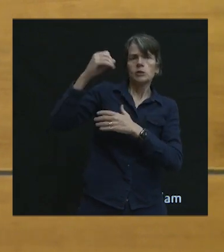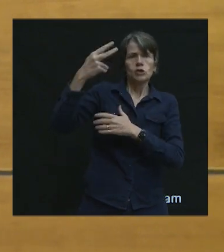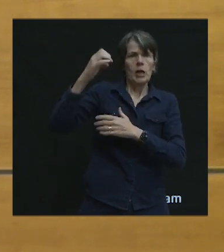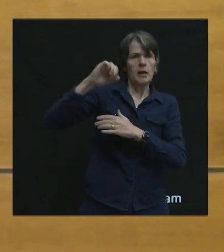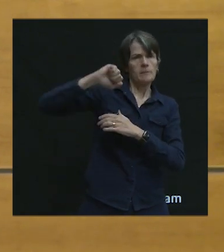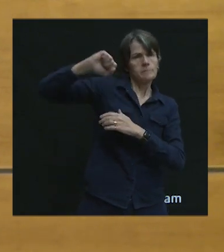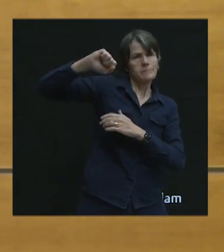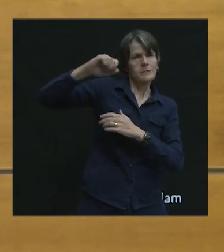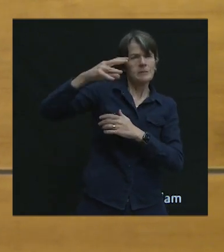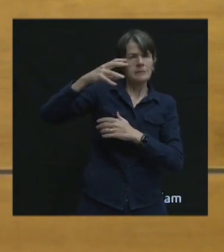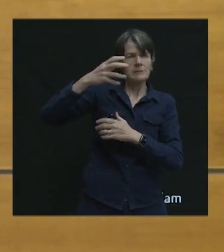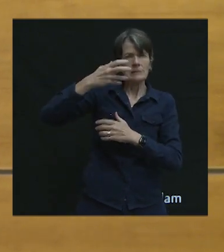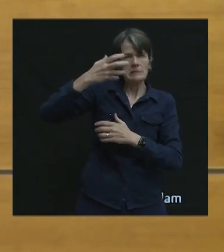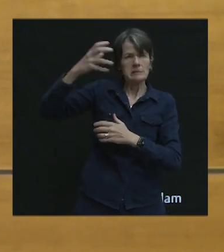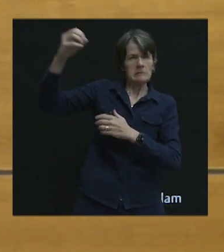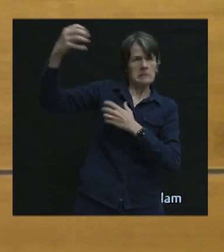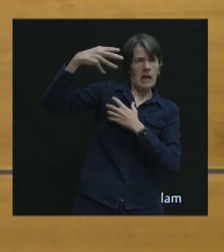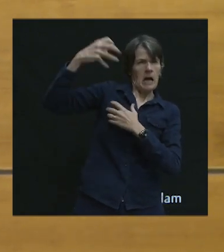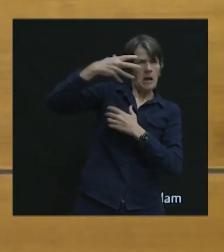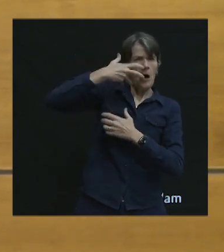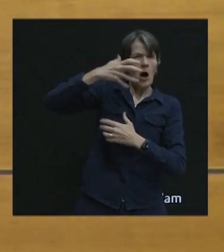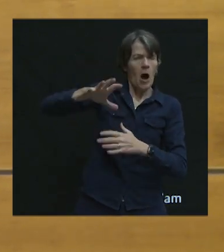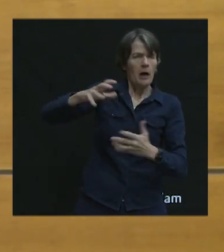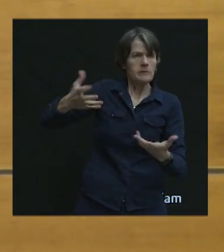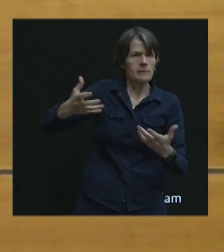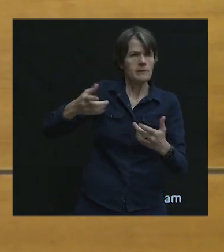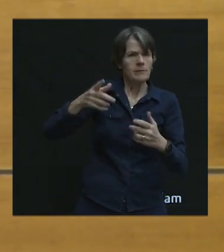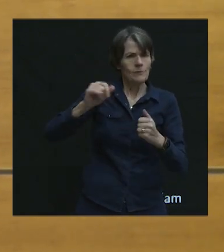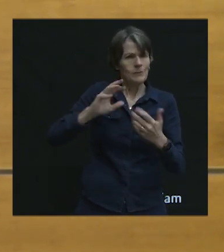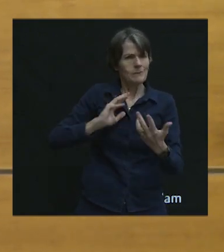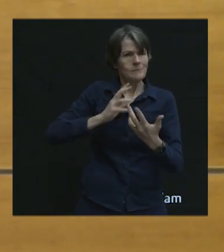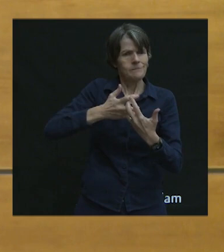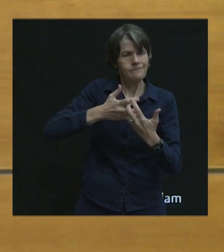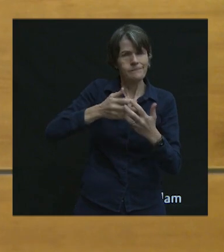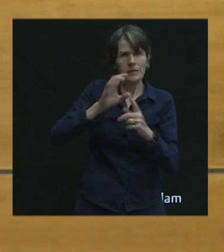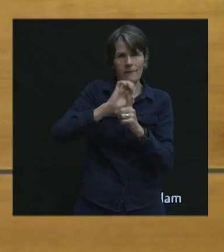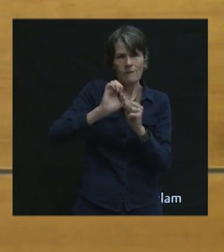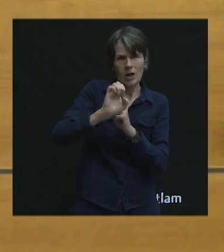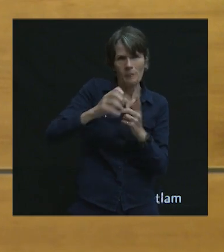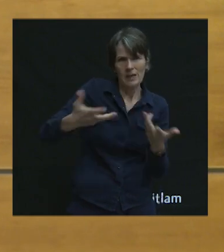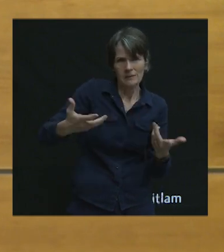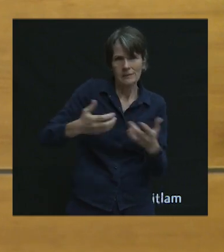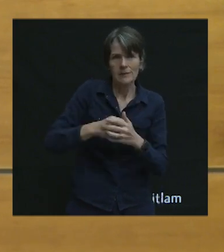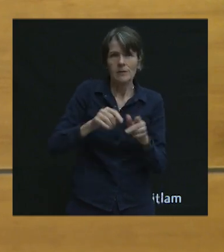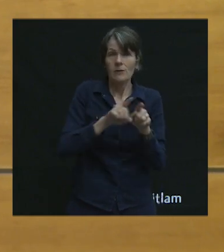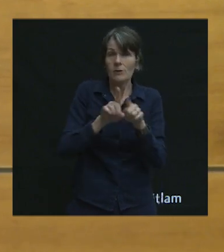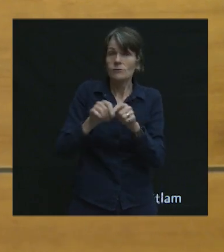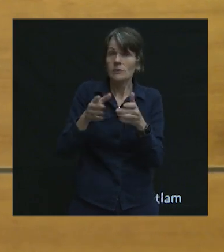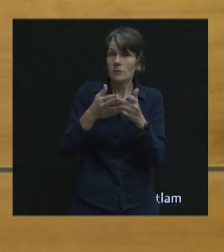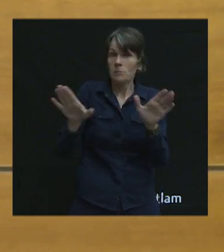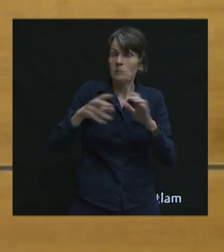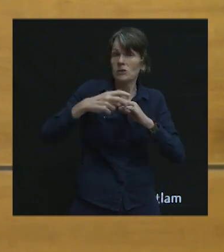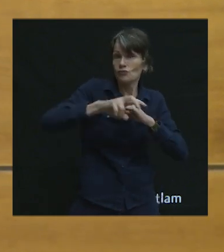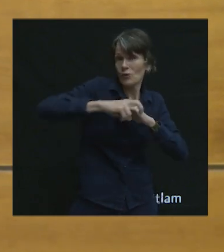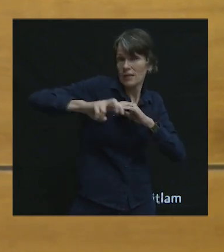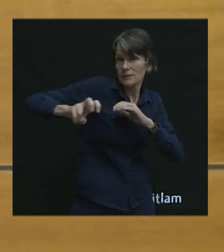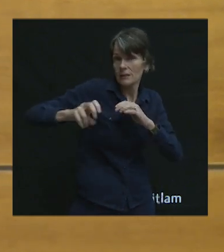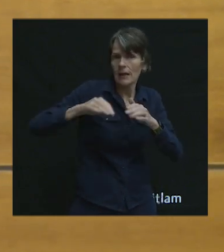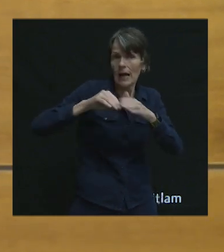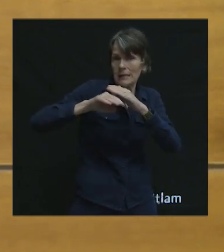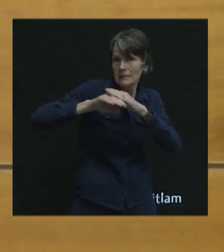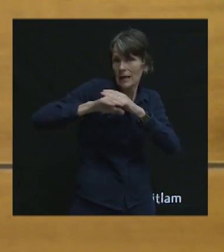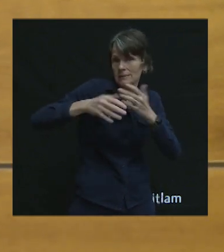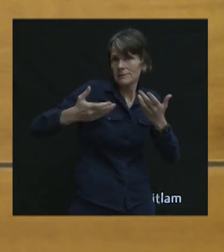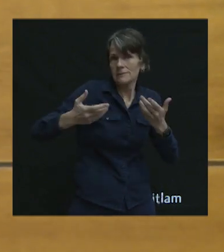walking and hot weather and help mitigate and adapt to climate change. We also need public transit access